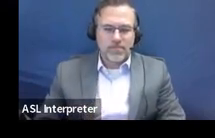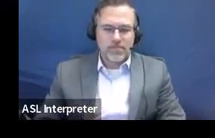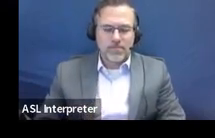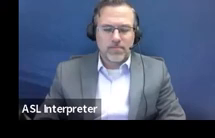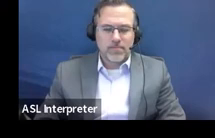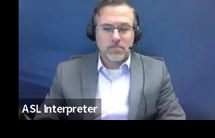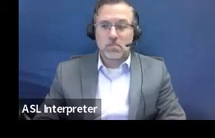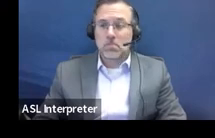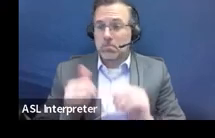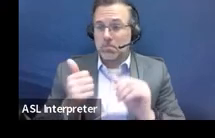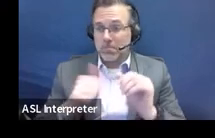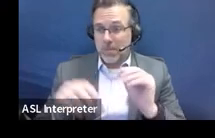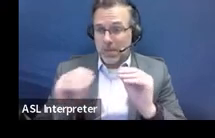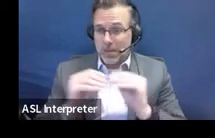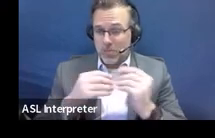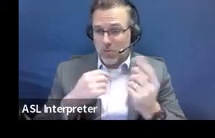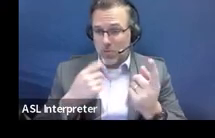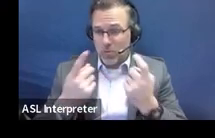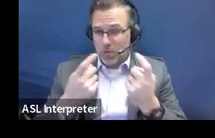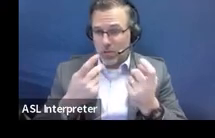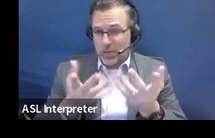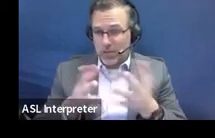Any questions?